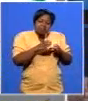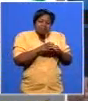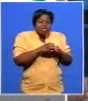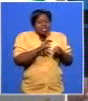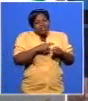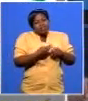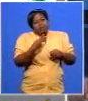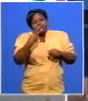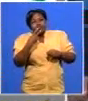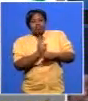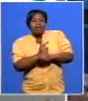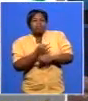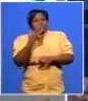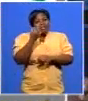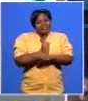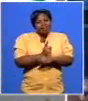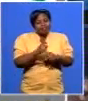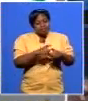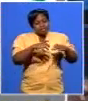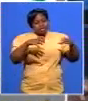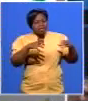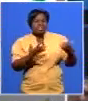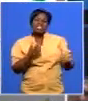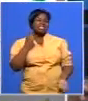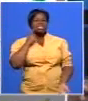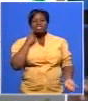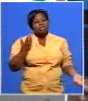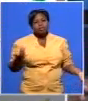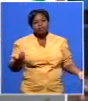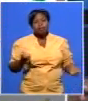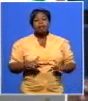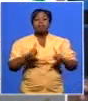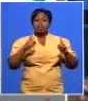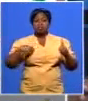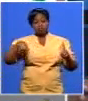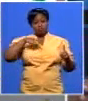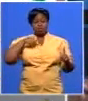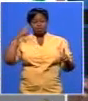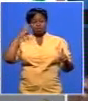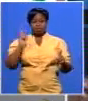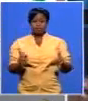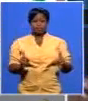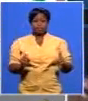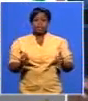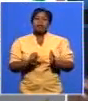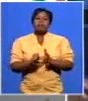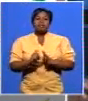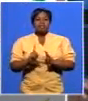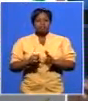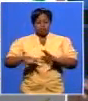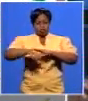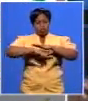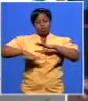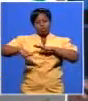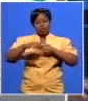your base is quite is quite easy but what is important for us is in local government